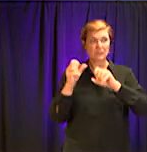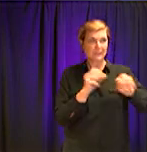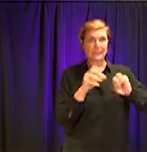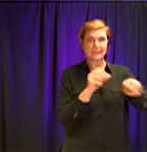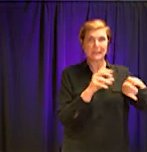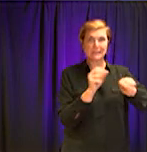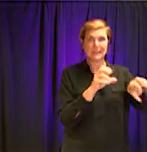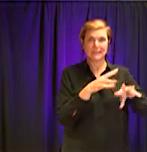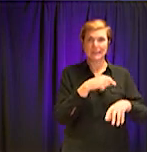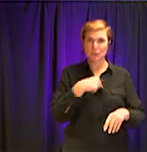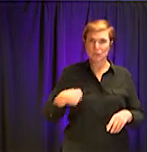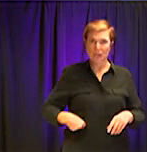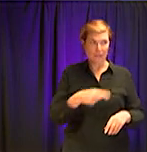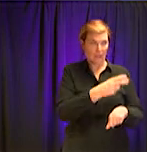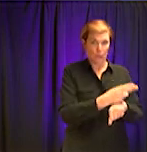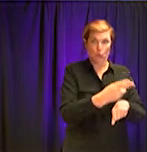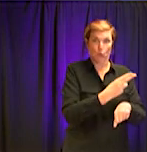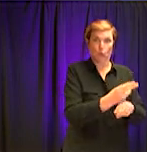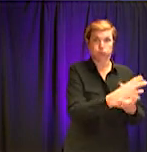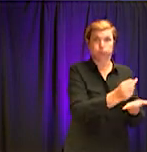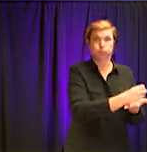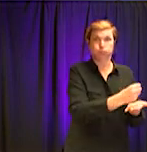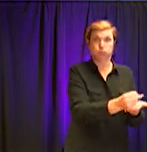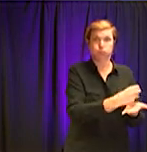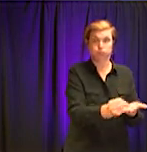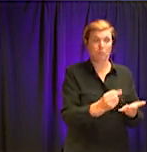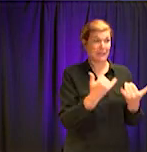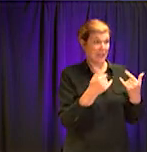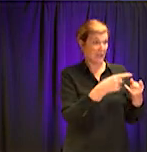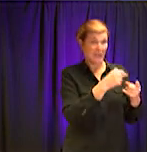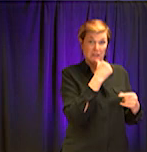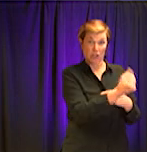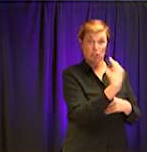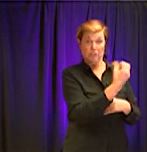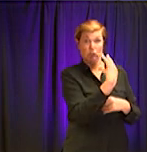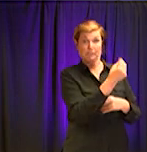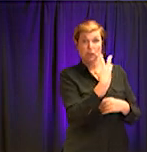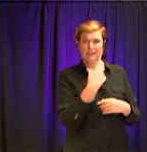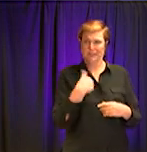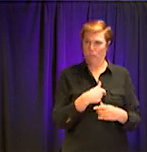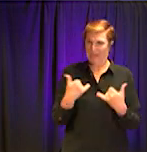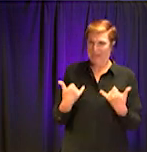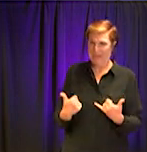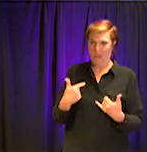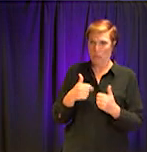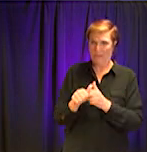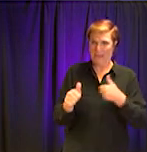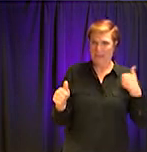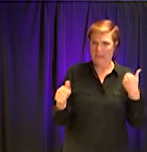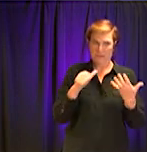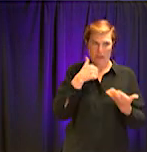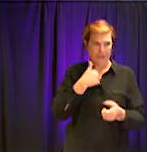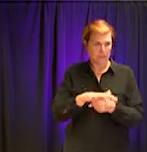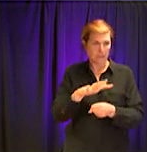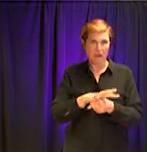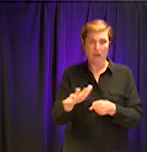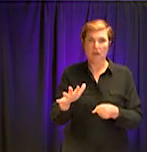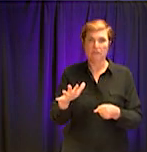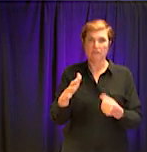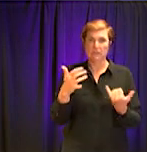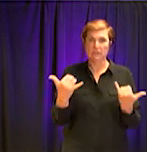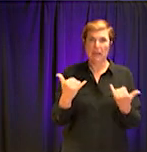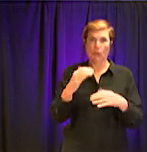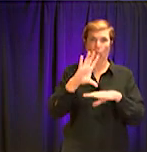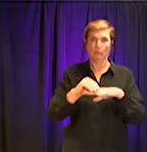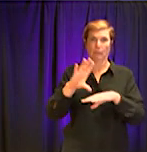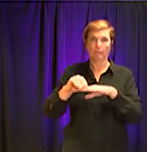China. And so they needed them. They weren't shipping them. Now we have, you know, great need for them here in the United States and our supply chains are trying to